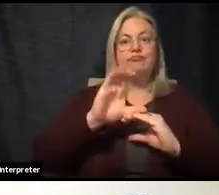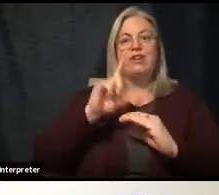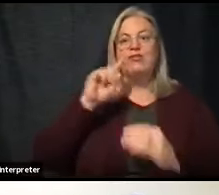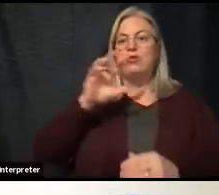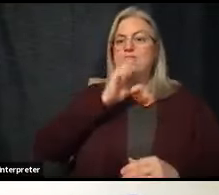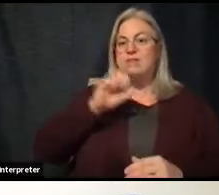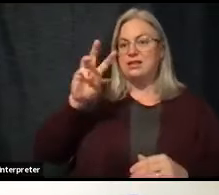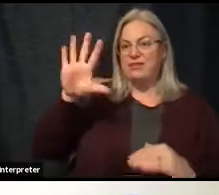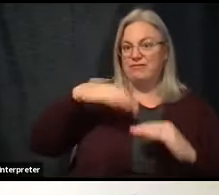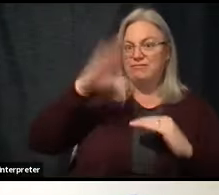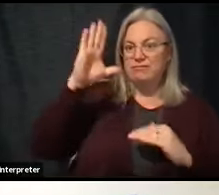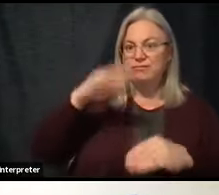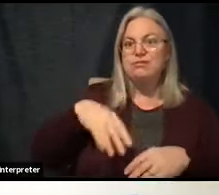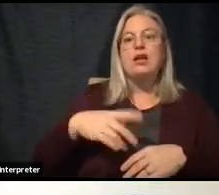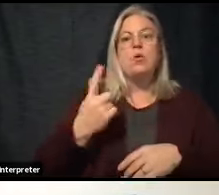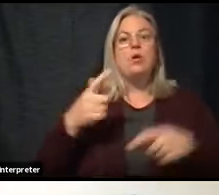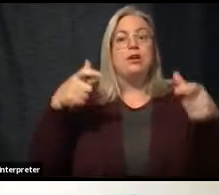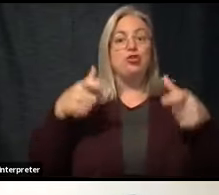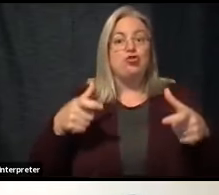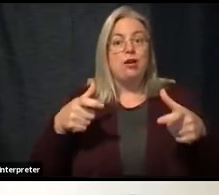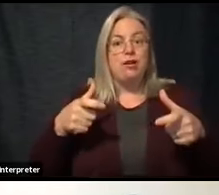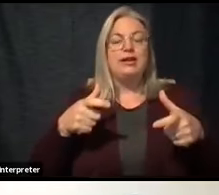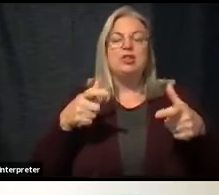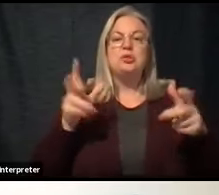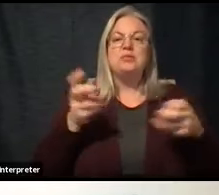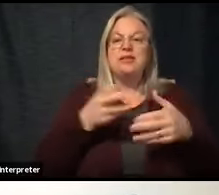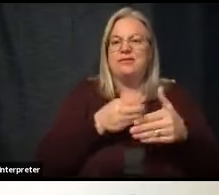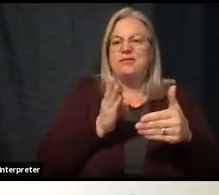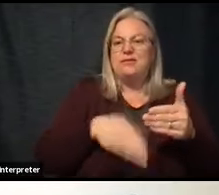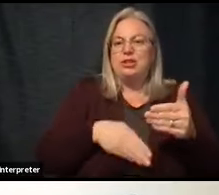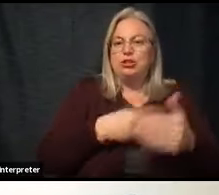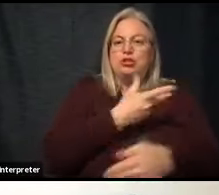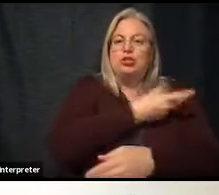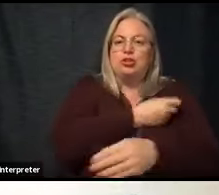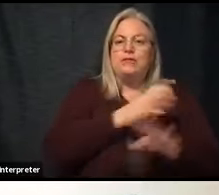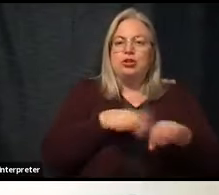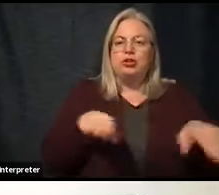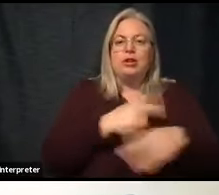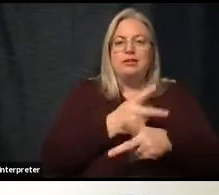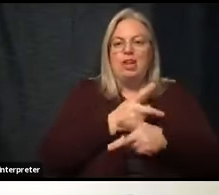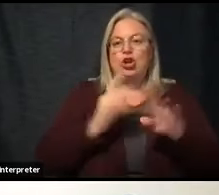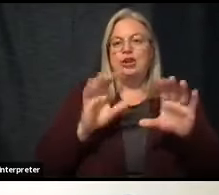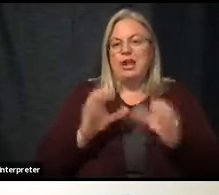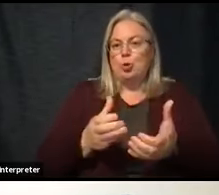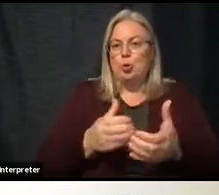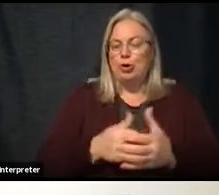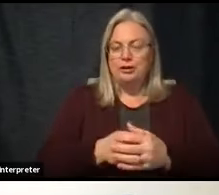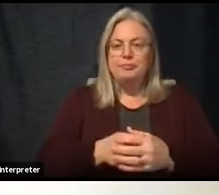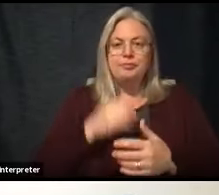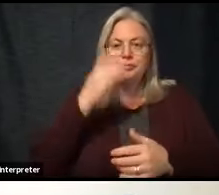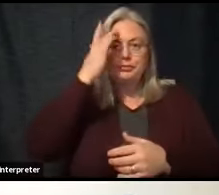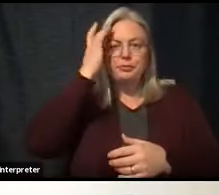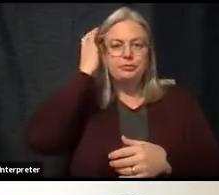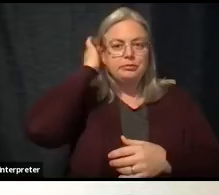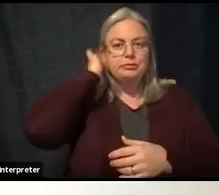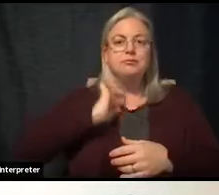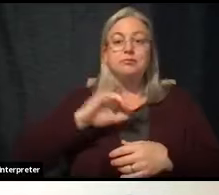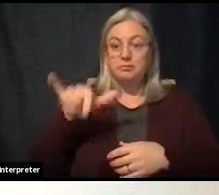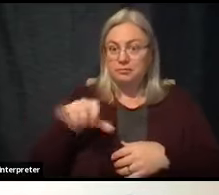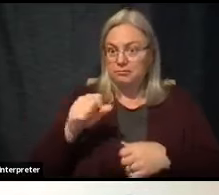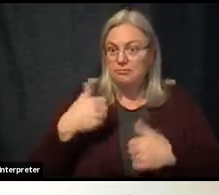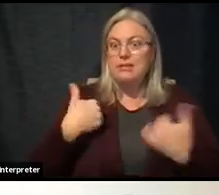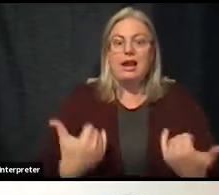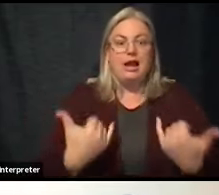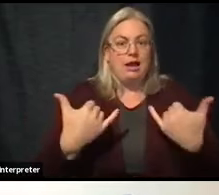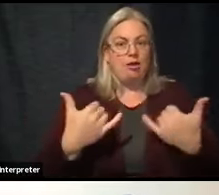,100 doses to effectively finish vaccination in our child care category. And so not only do we have enough doses